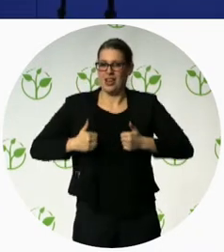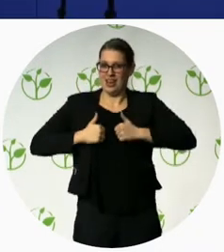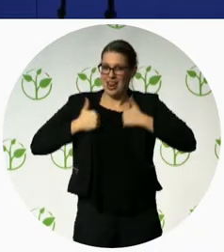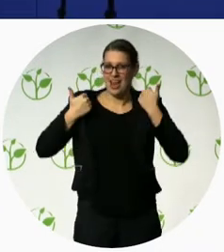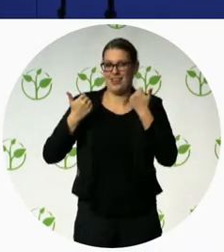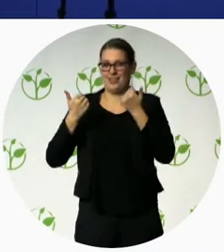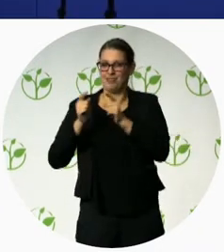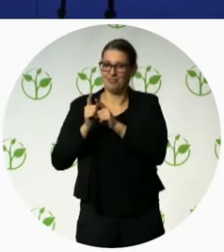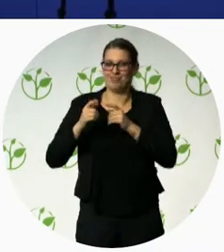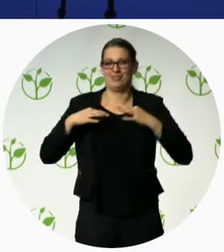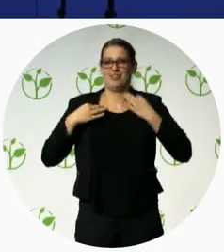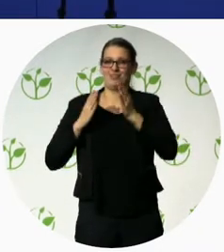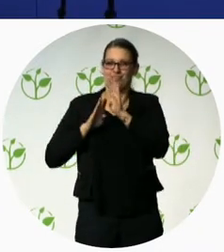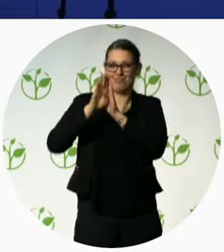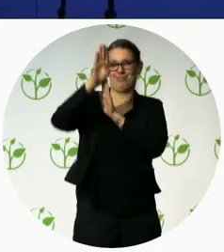thank